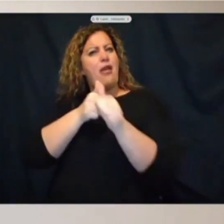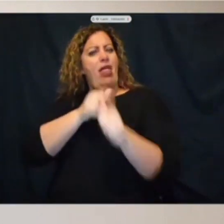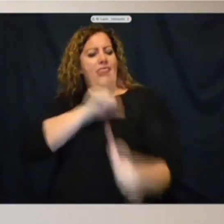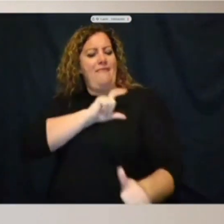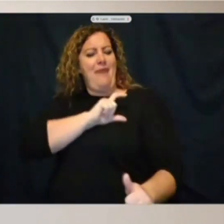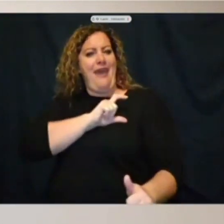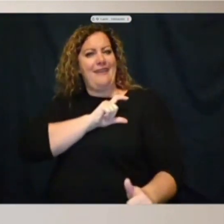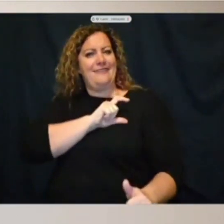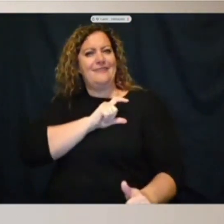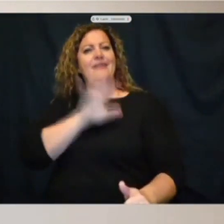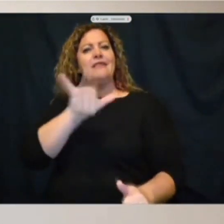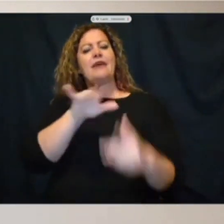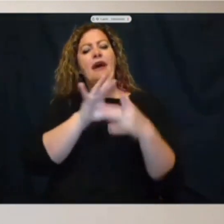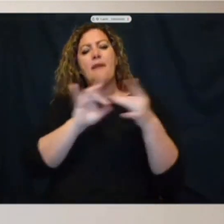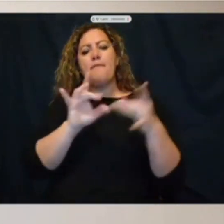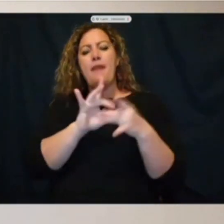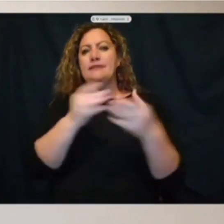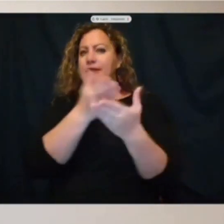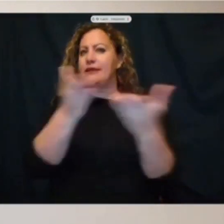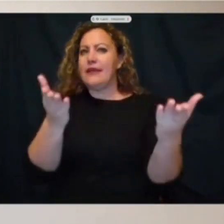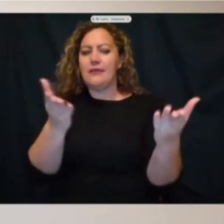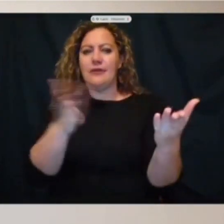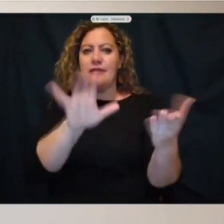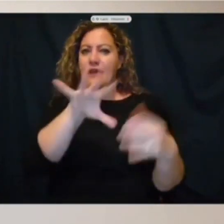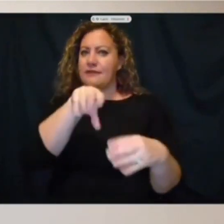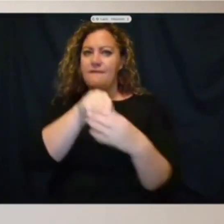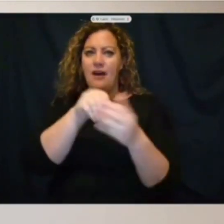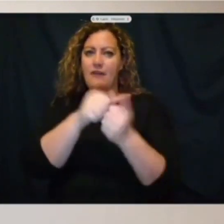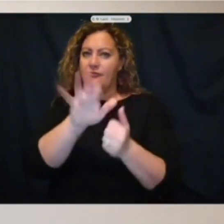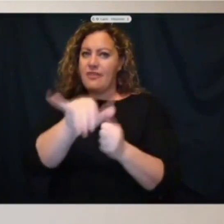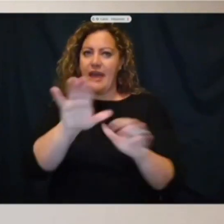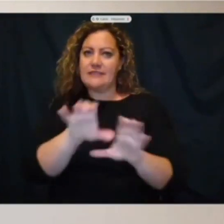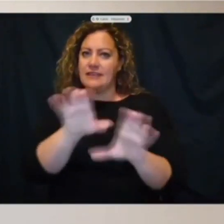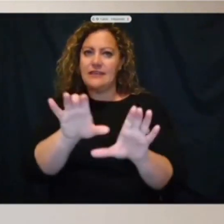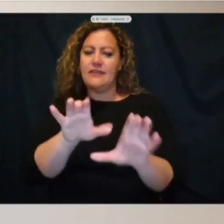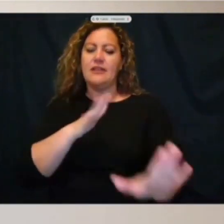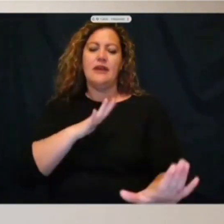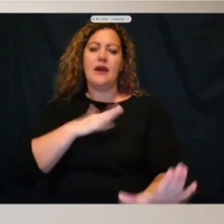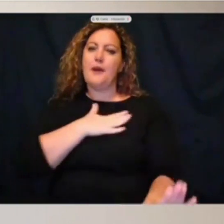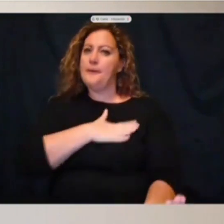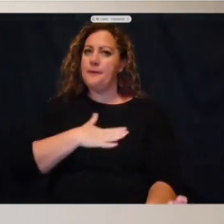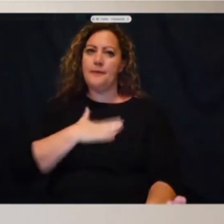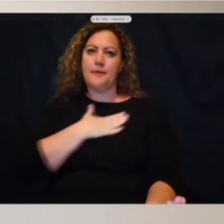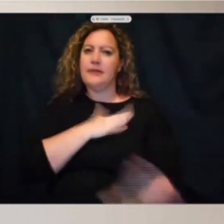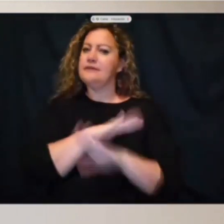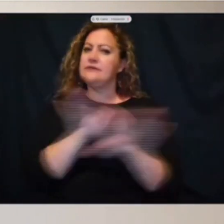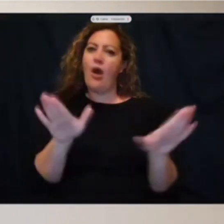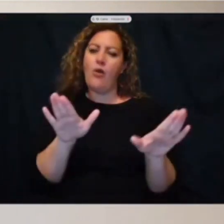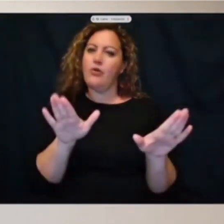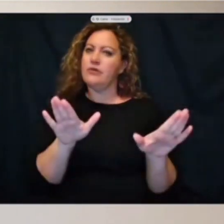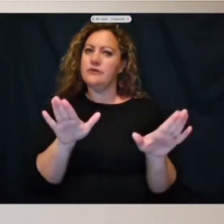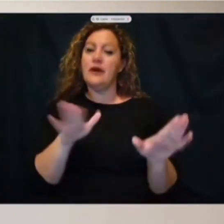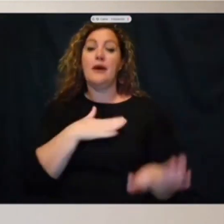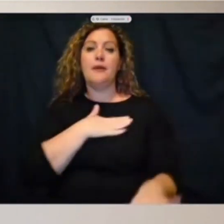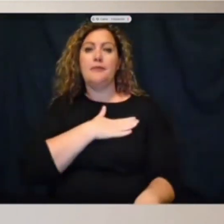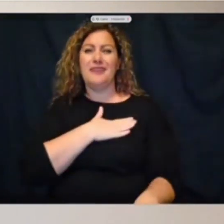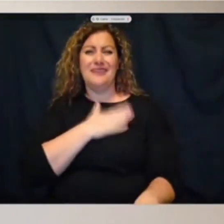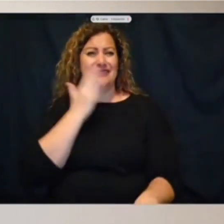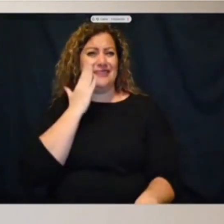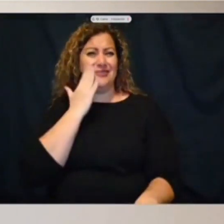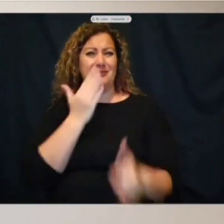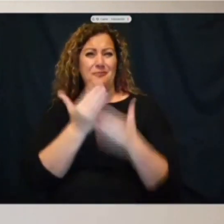But the message to anyone who's out there who's involved in this kind of activity is please, please don't do it. Please think before you pull that trigger,